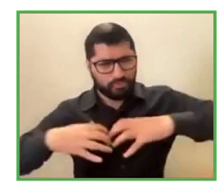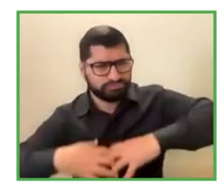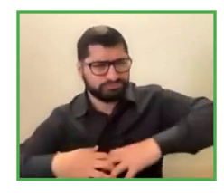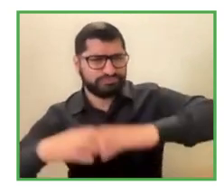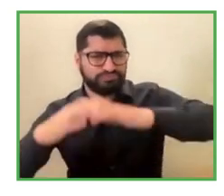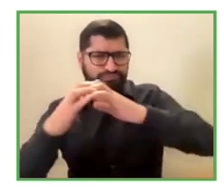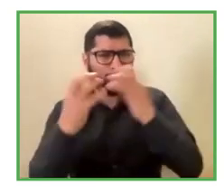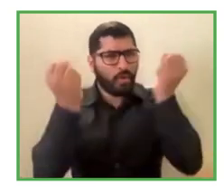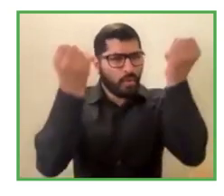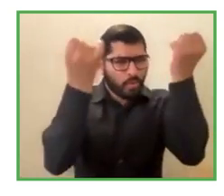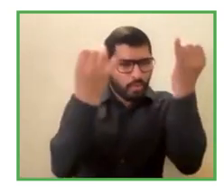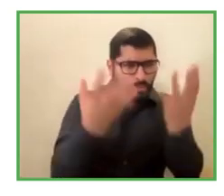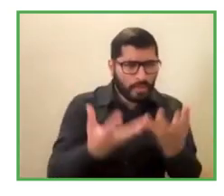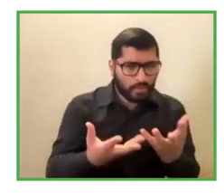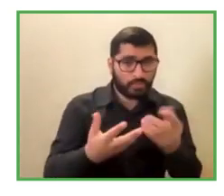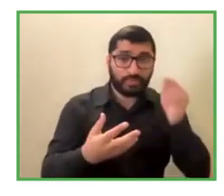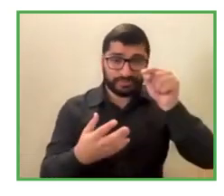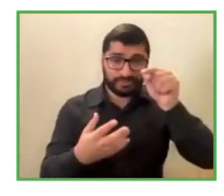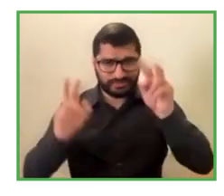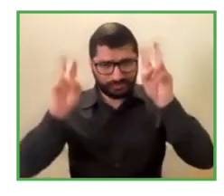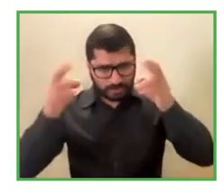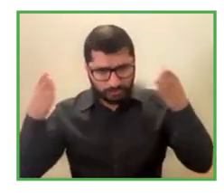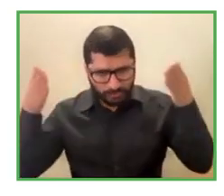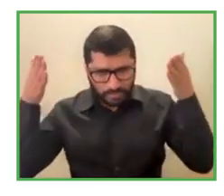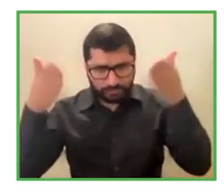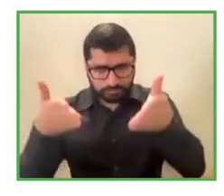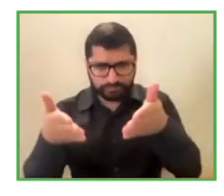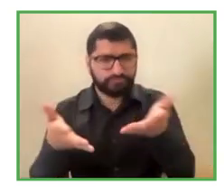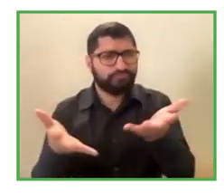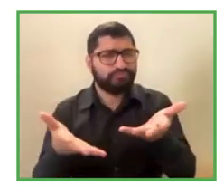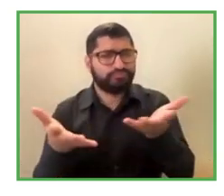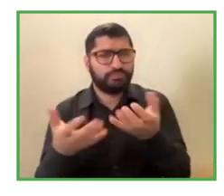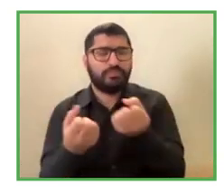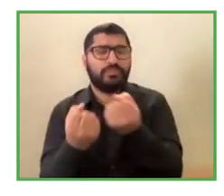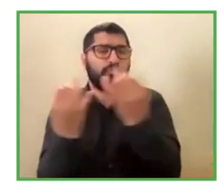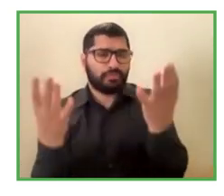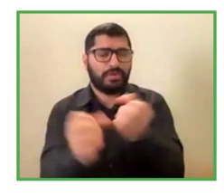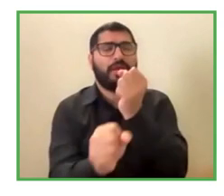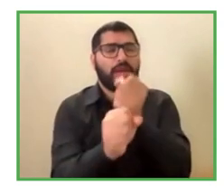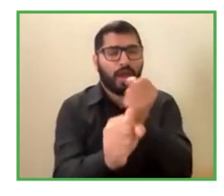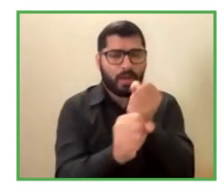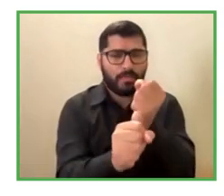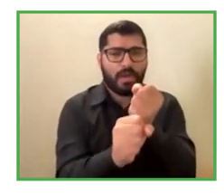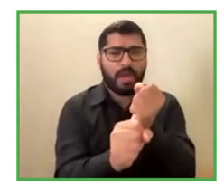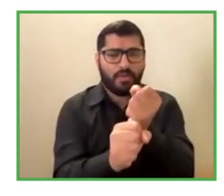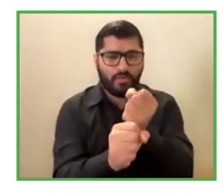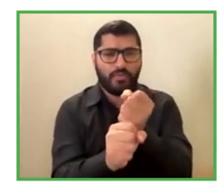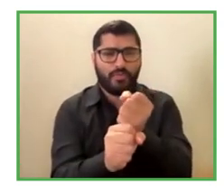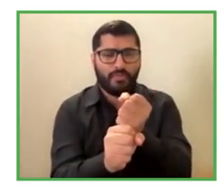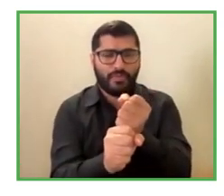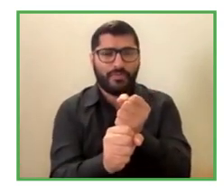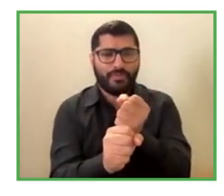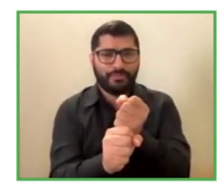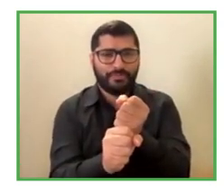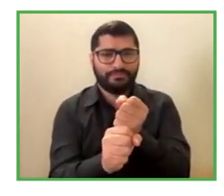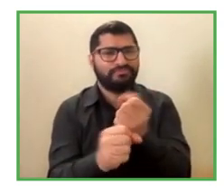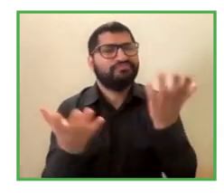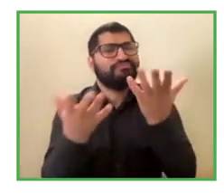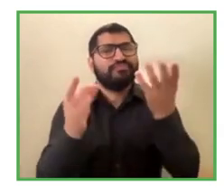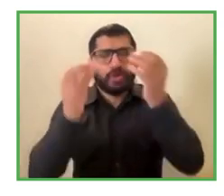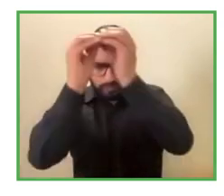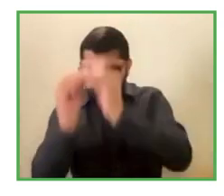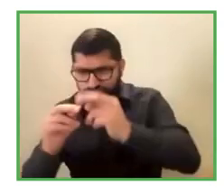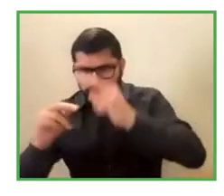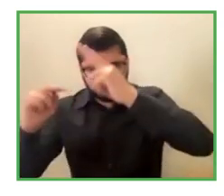train and hire, which is a win-win situation, win-win hiring model, where we onboard the